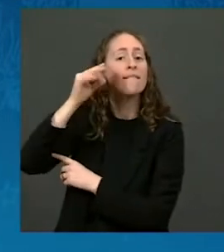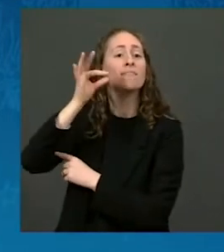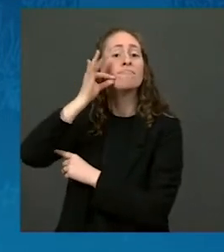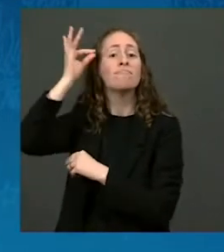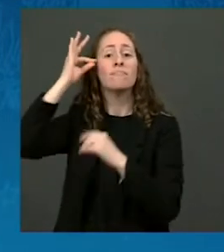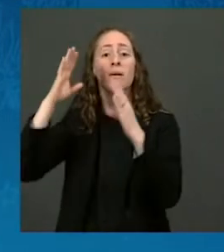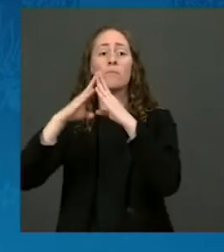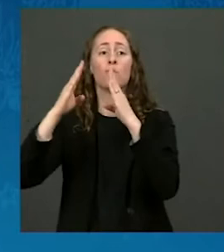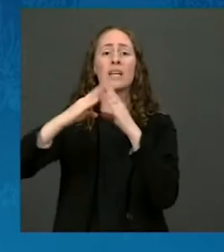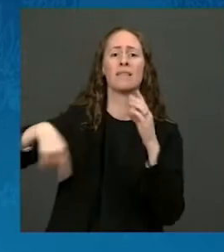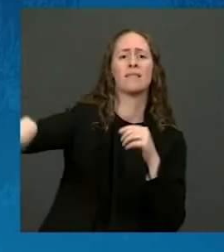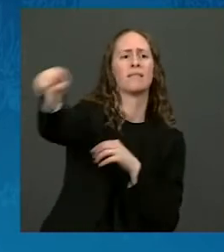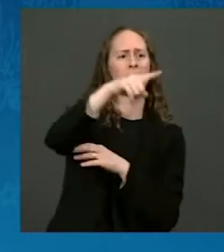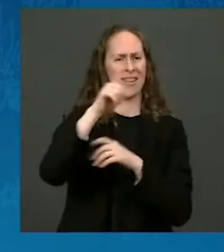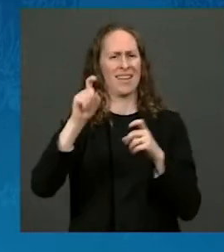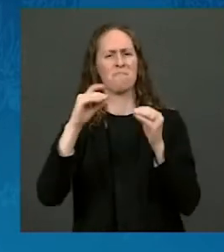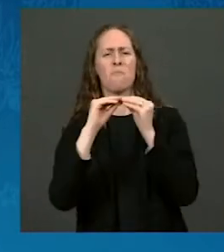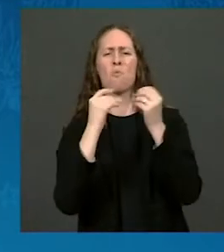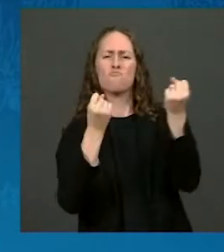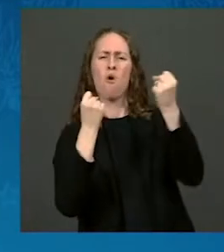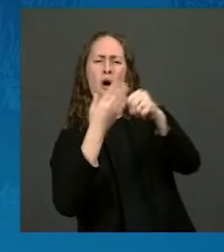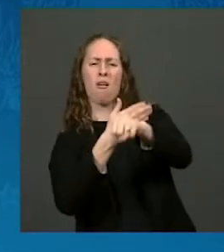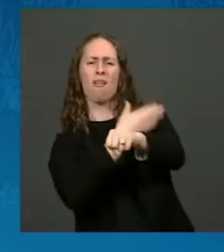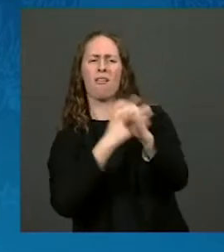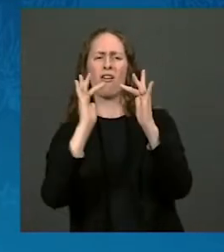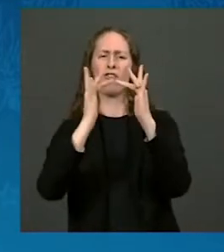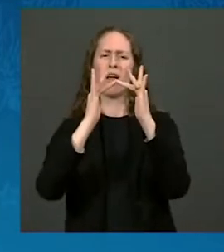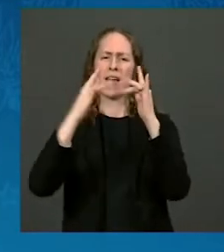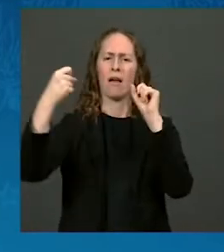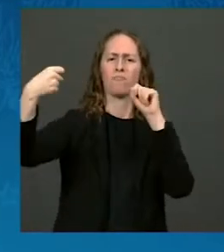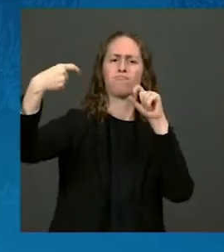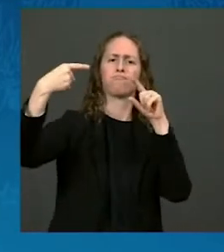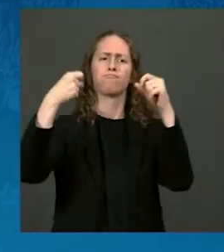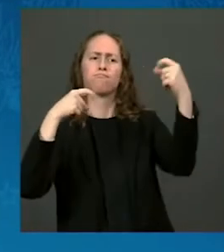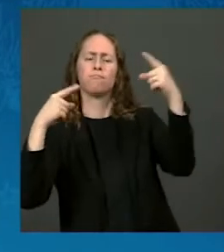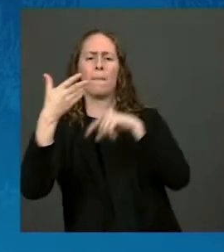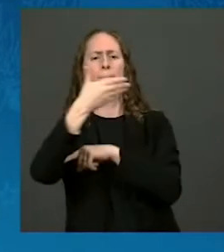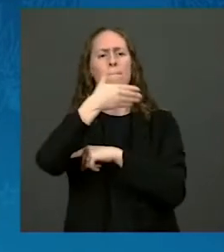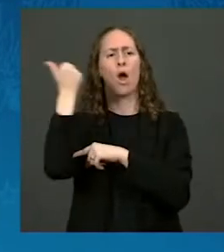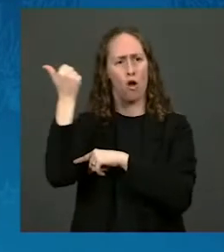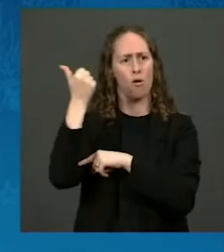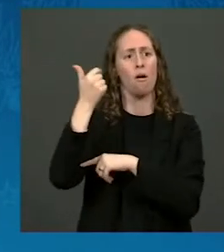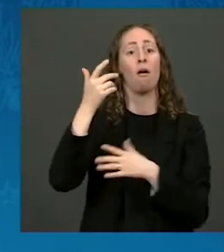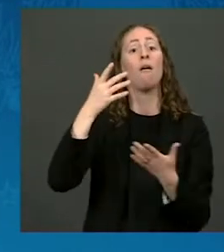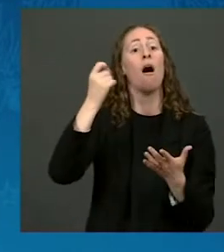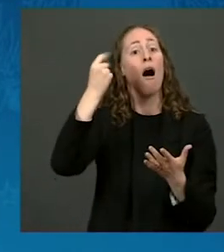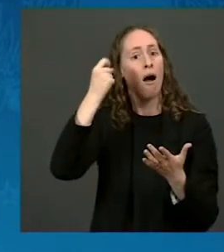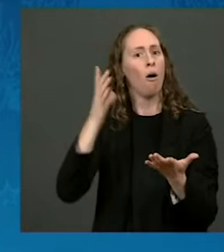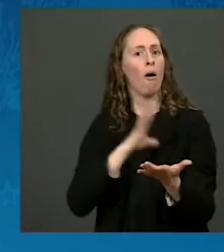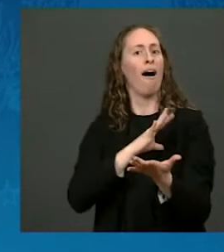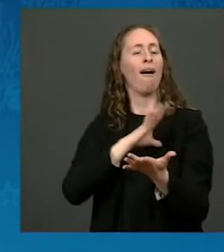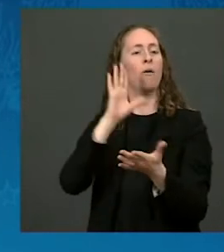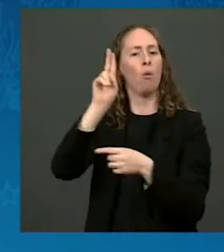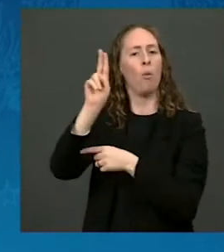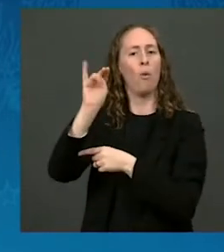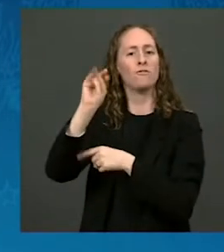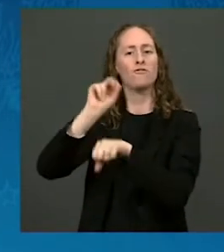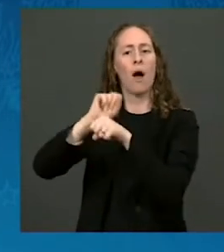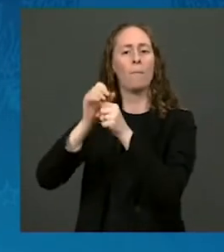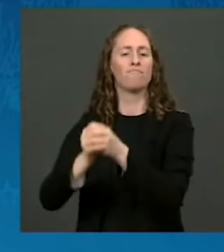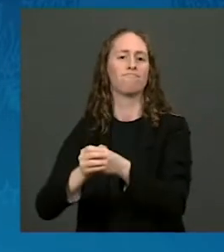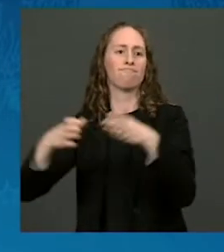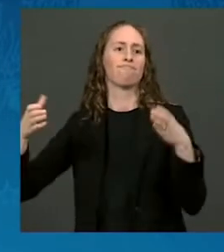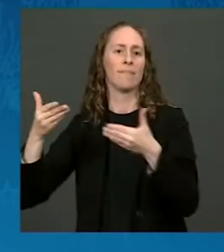union jobs, millions of good union jobs. And as Native communities have led